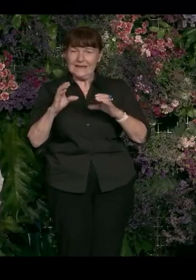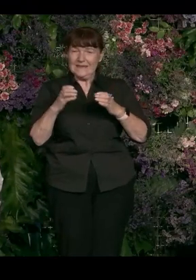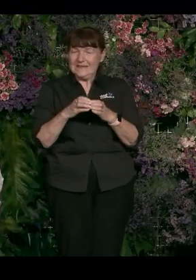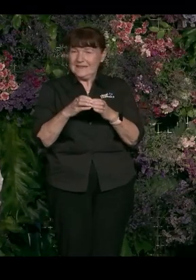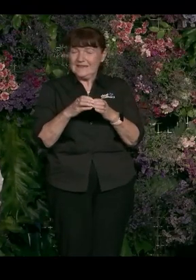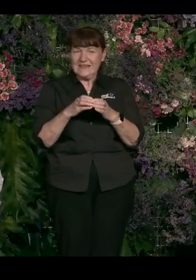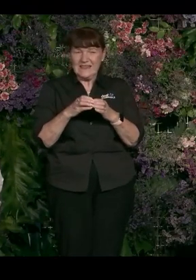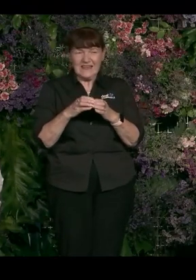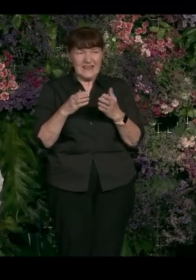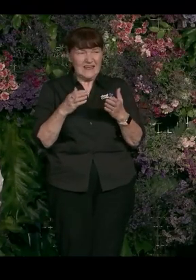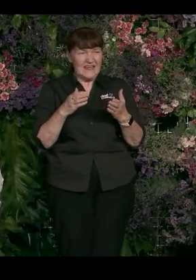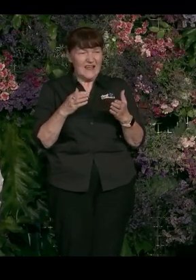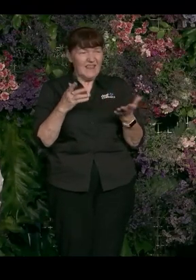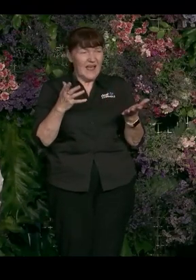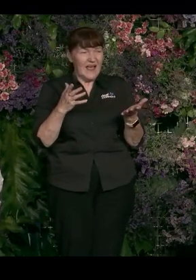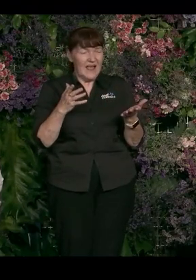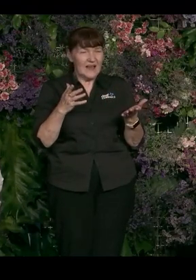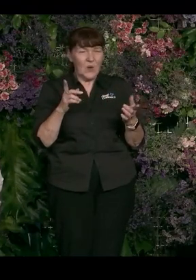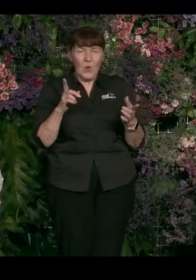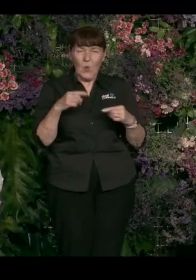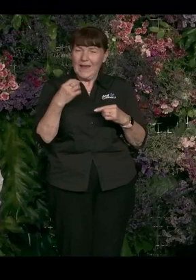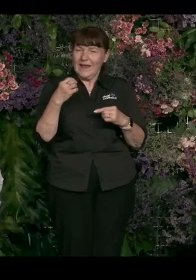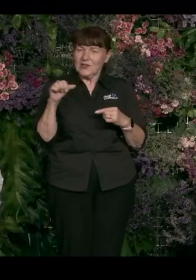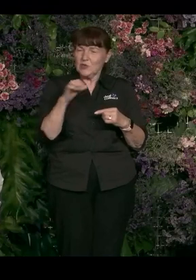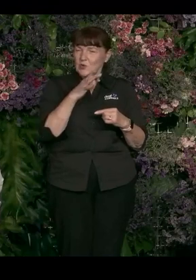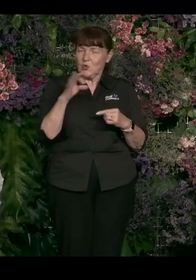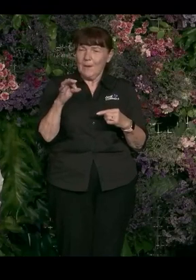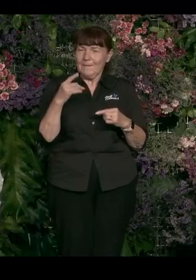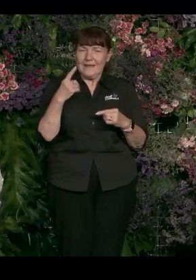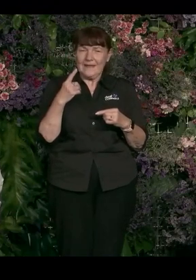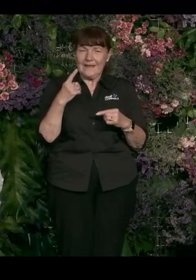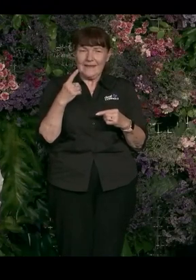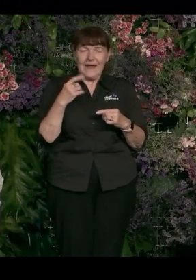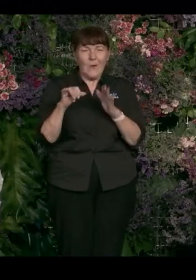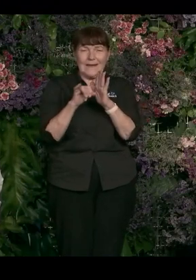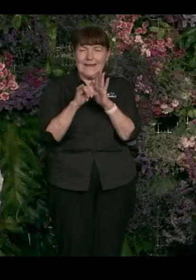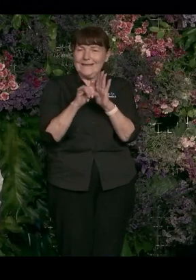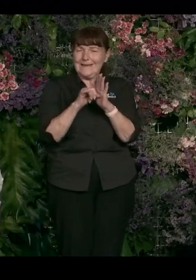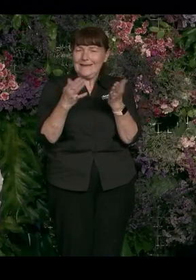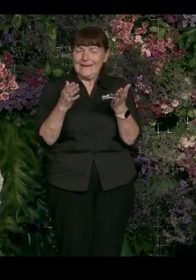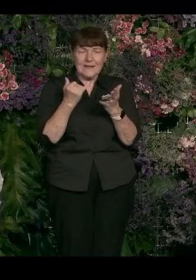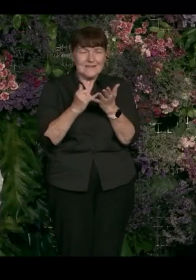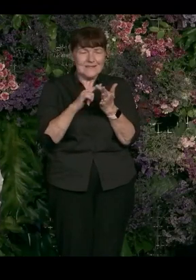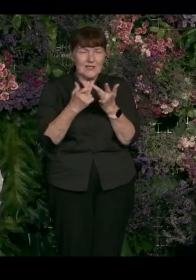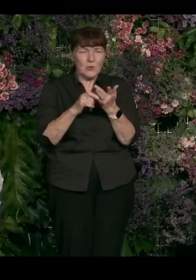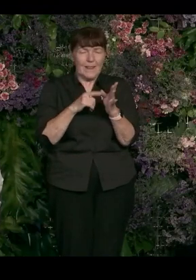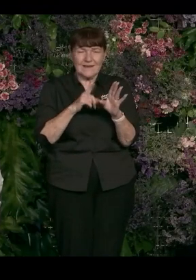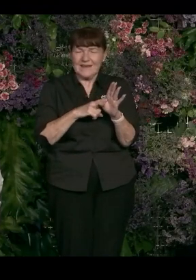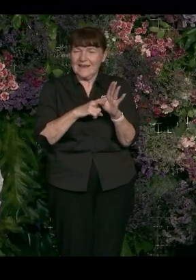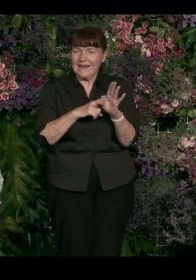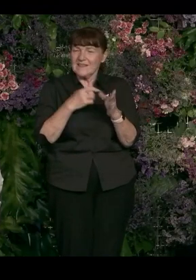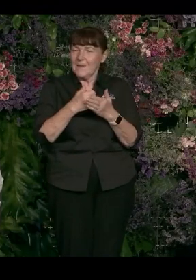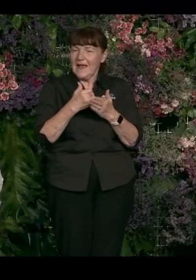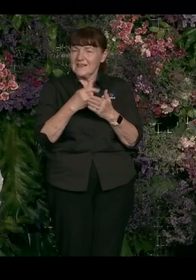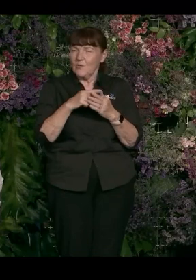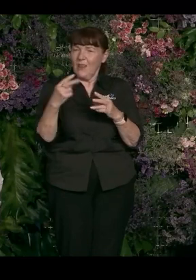leadership question, somehow, you know, our sexuality, how we identify, is the basis of people